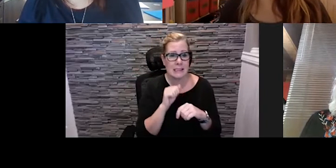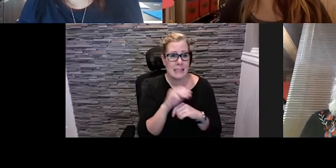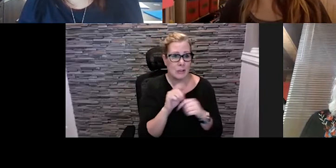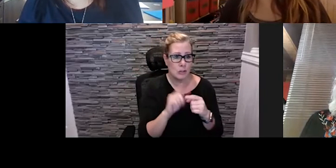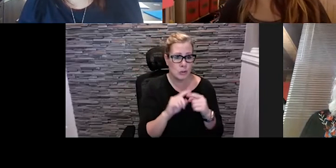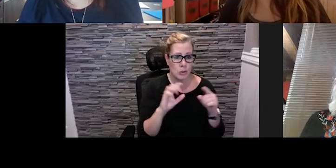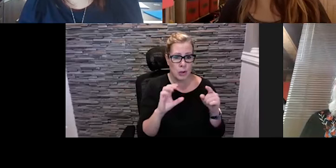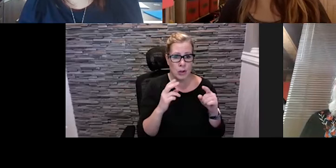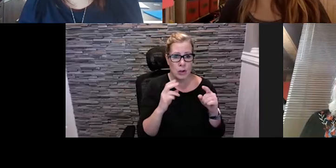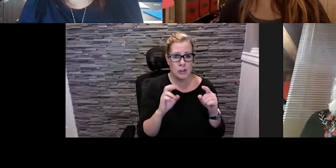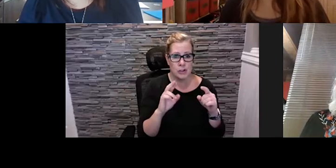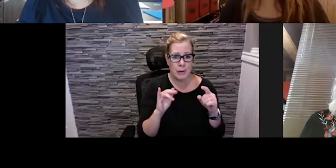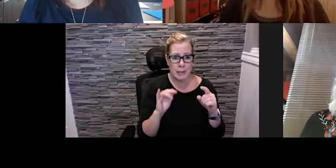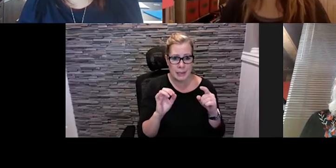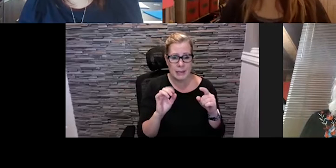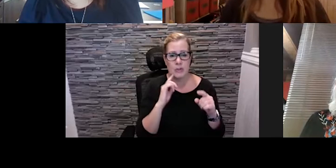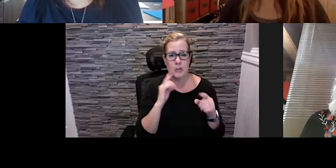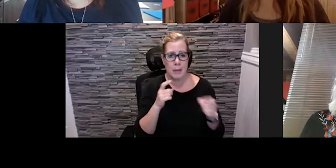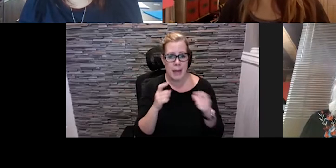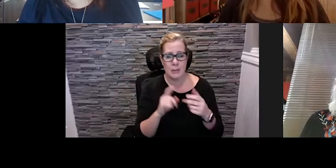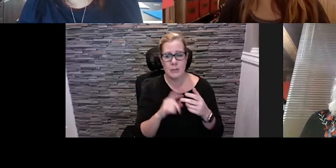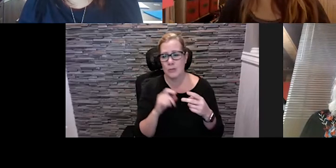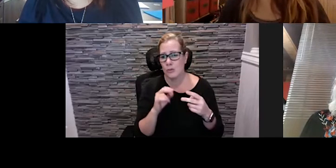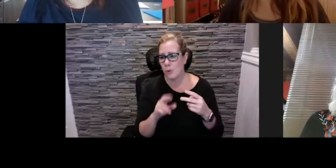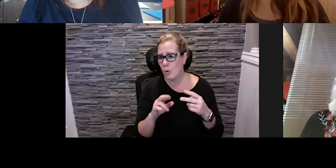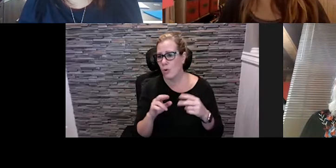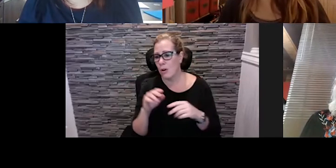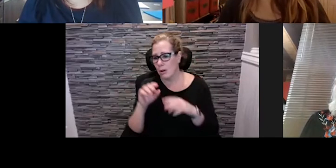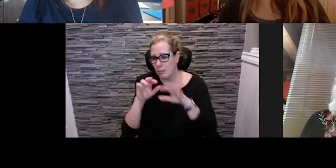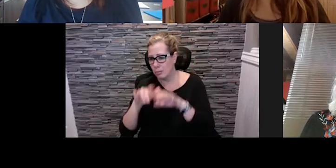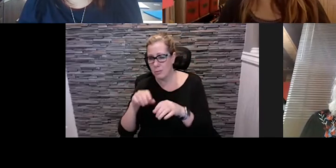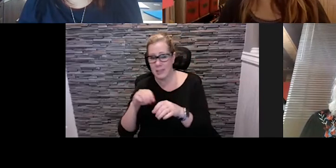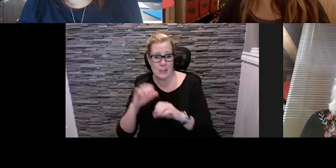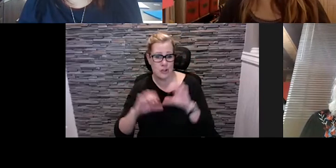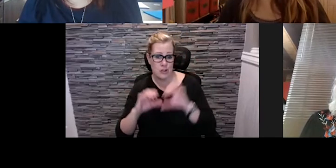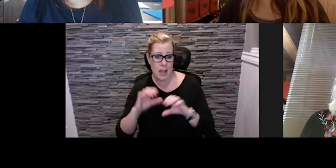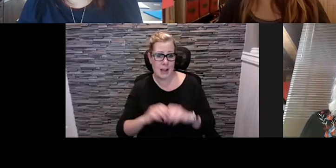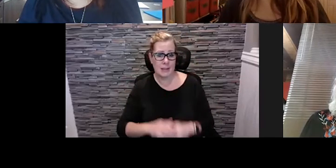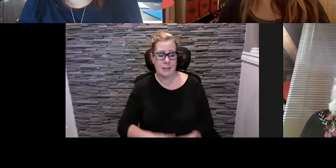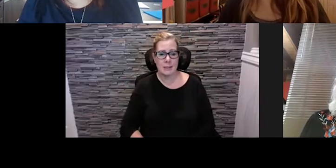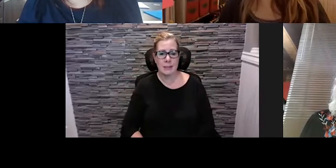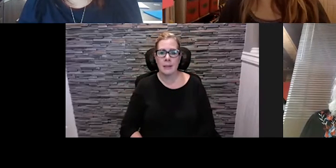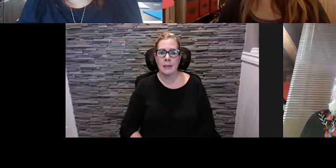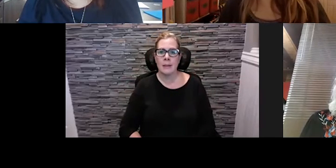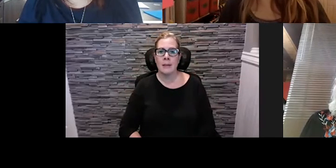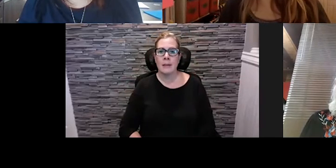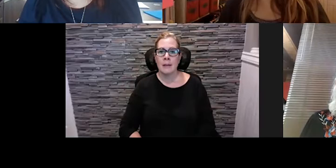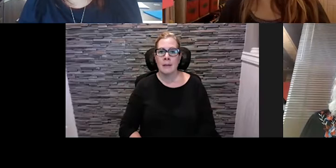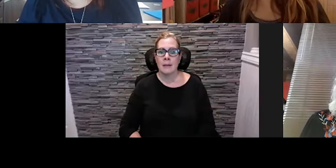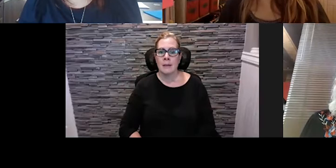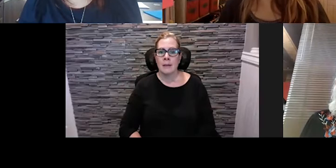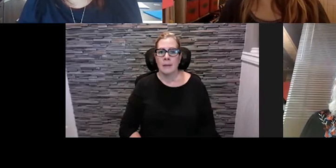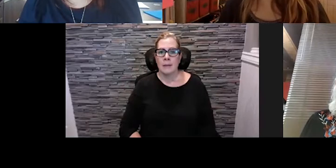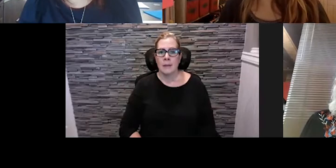chat so that we can get to those um for our for our own use as well um but the what i what i would ask uh the